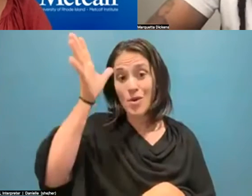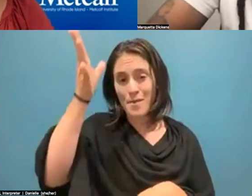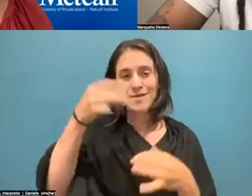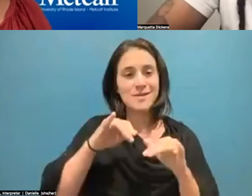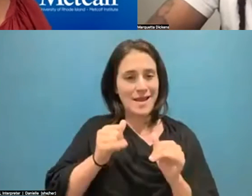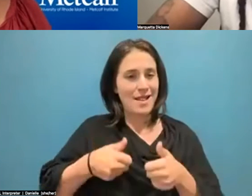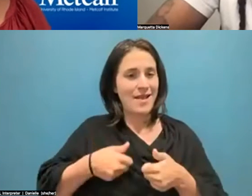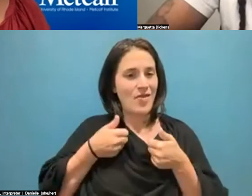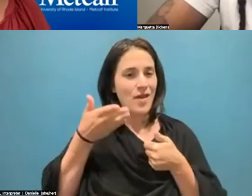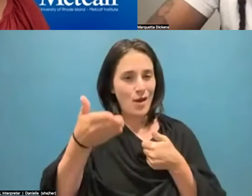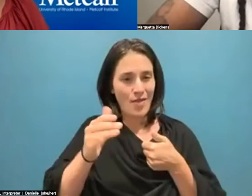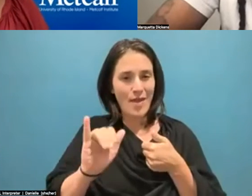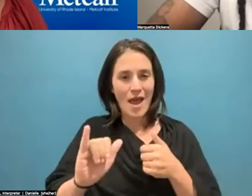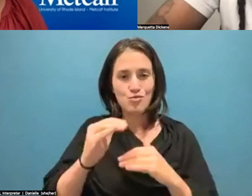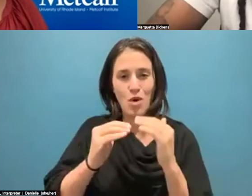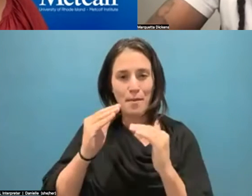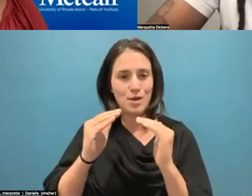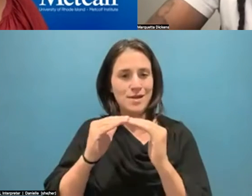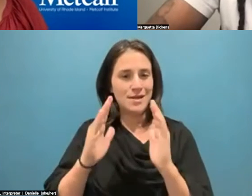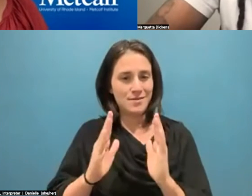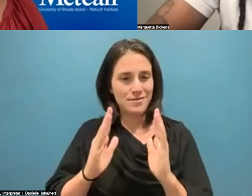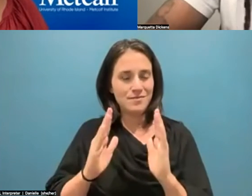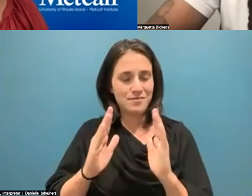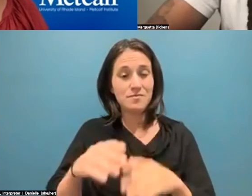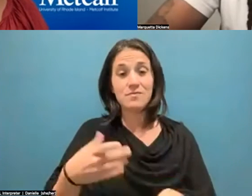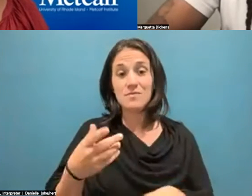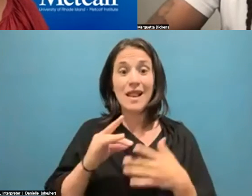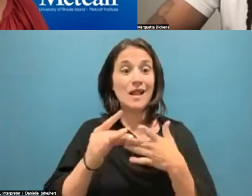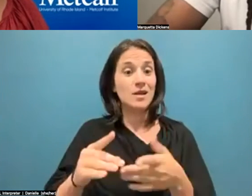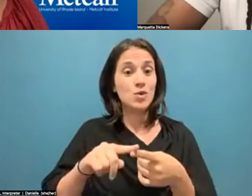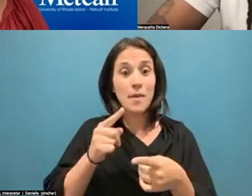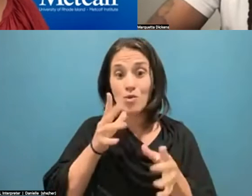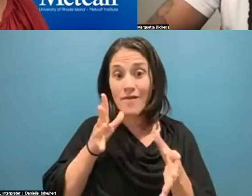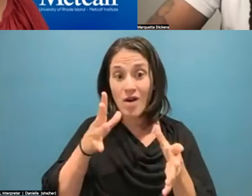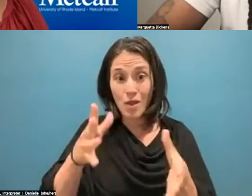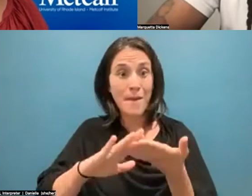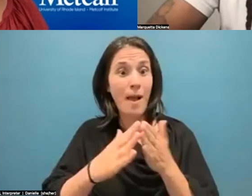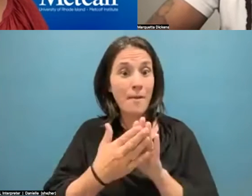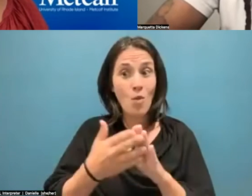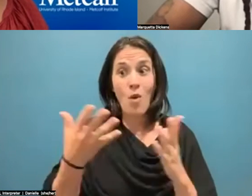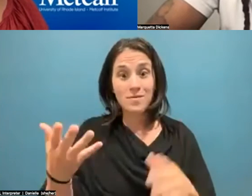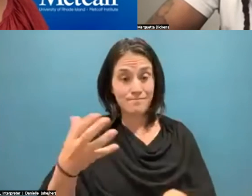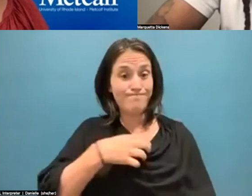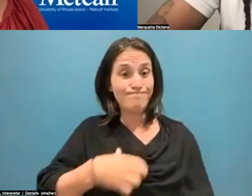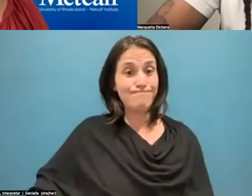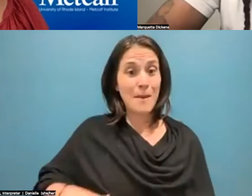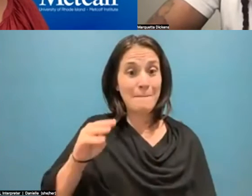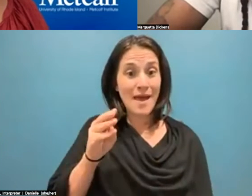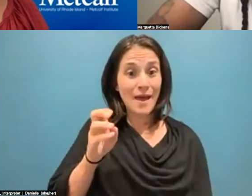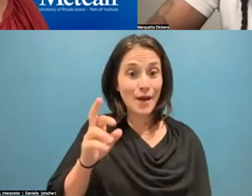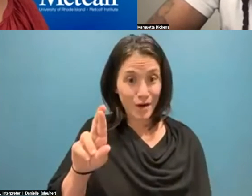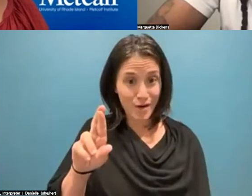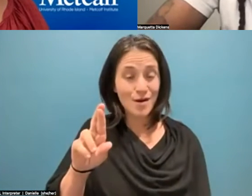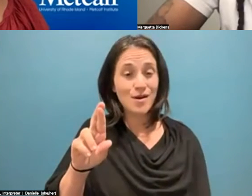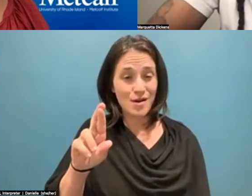Well, you know, that led to my grandmother doing her civic duties and becoming a mayor during a very important time during Princeville. My grandmother was the